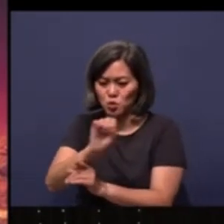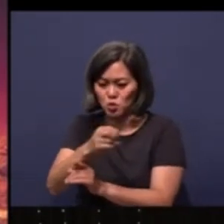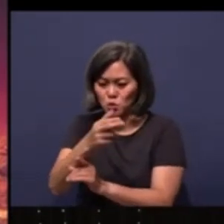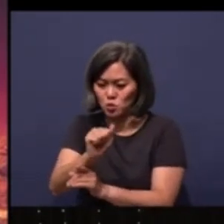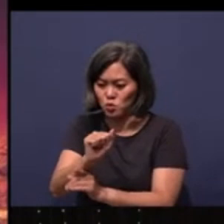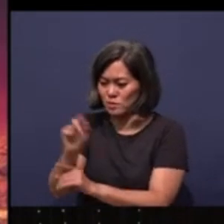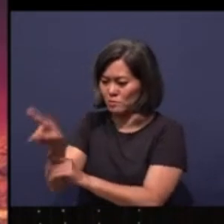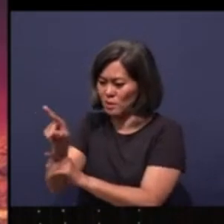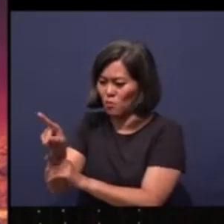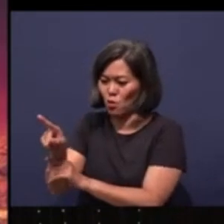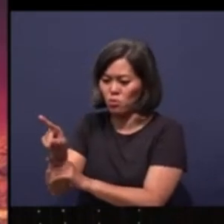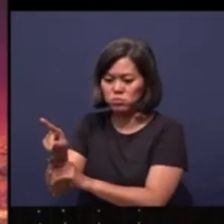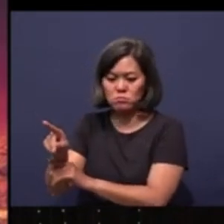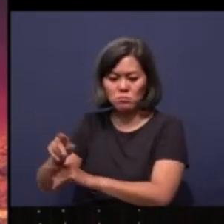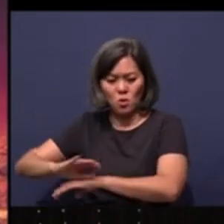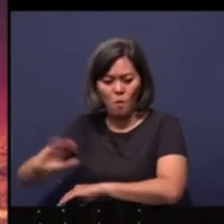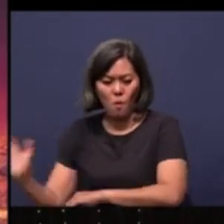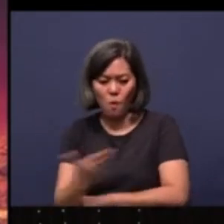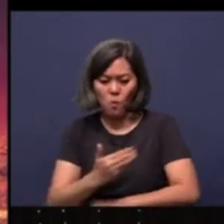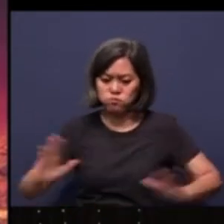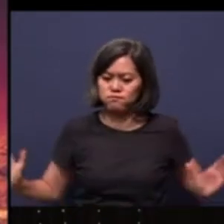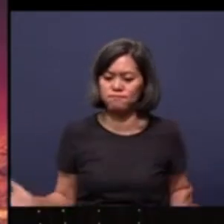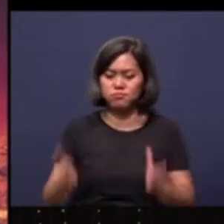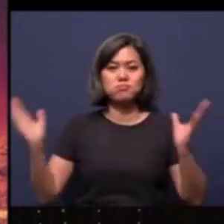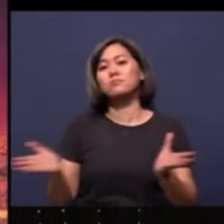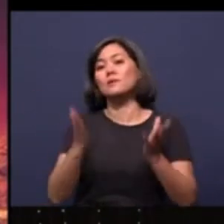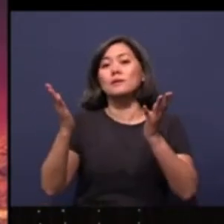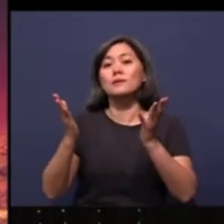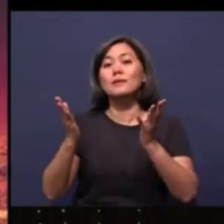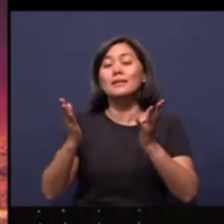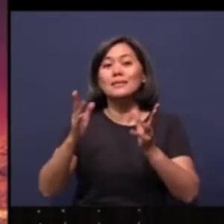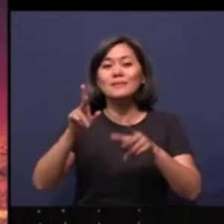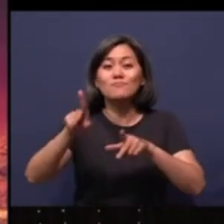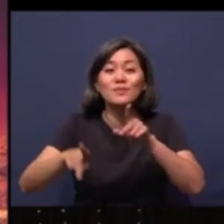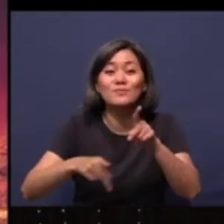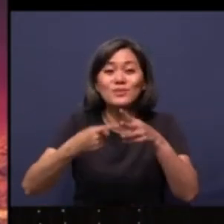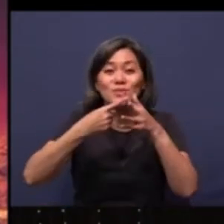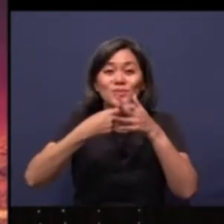people. And the people can begin your work.